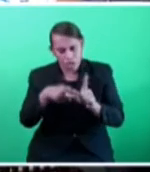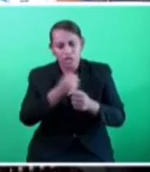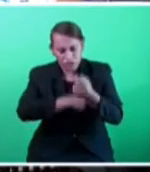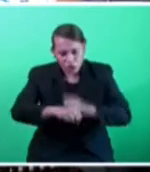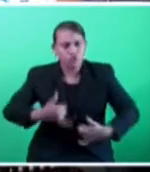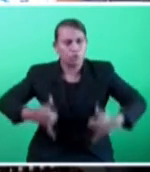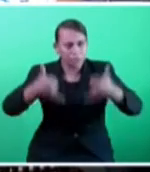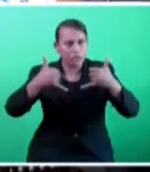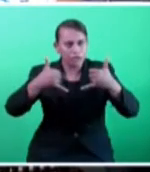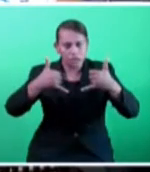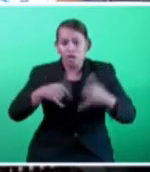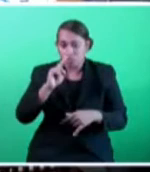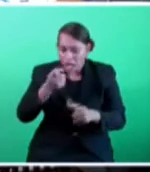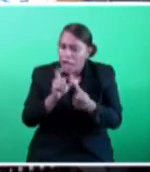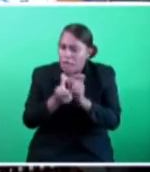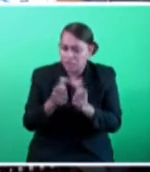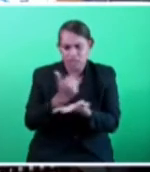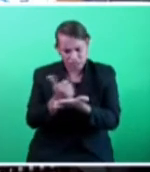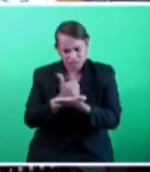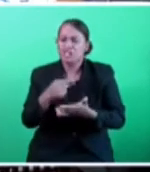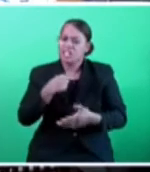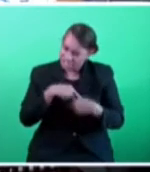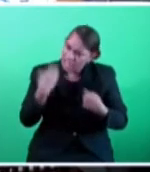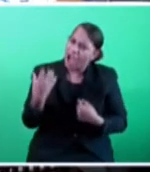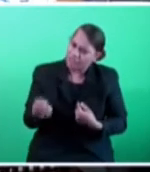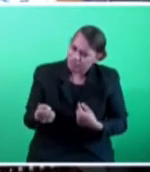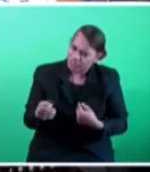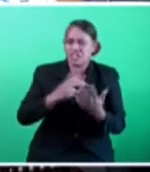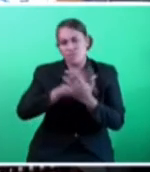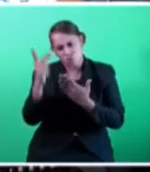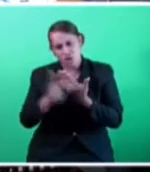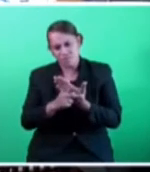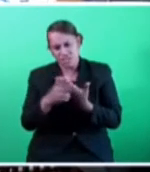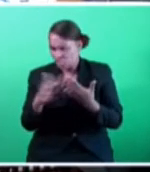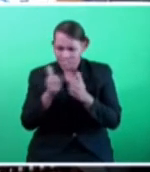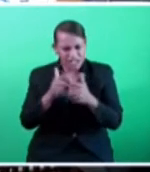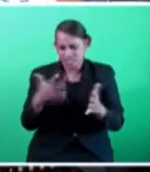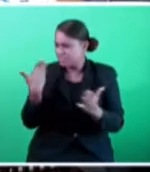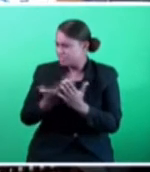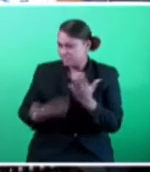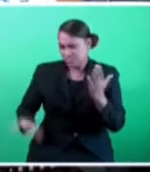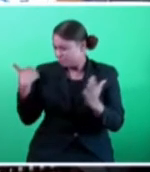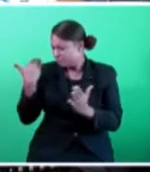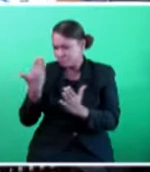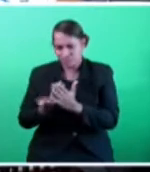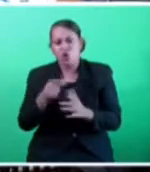the climate action. And we have rolled out the program for the youths that we have appointed.